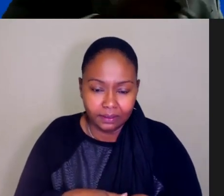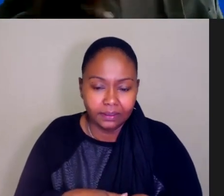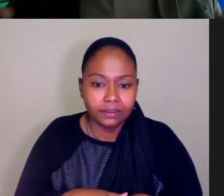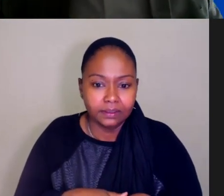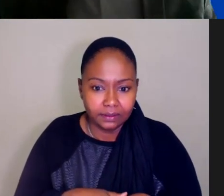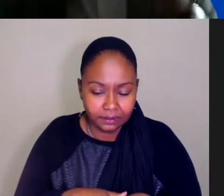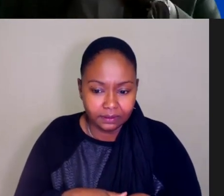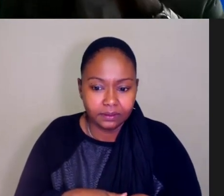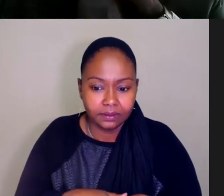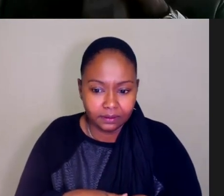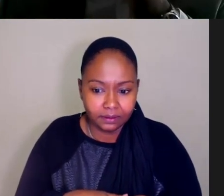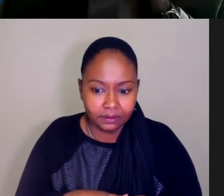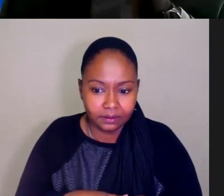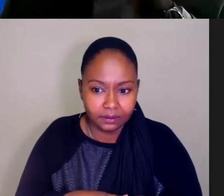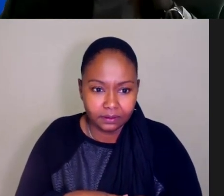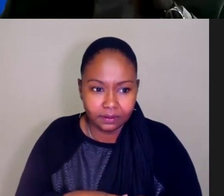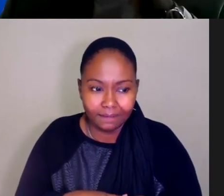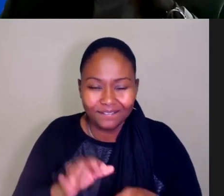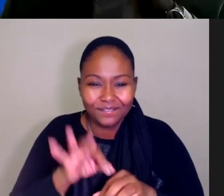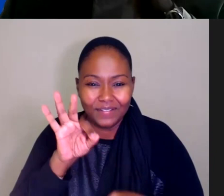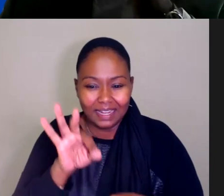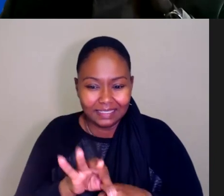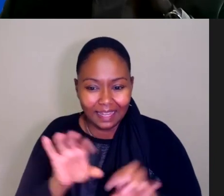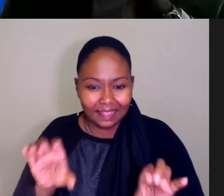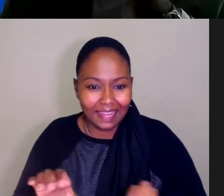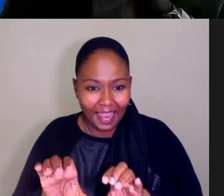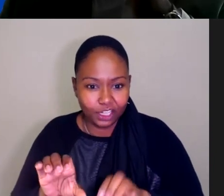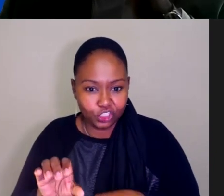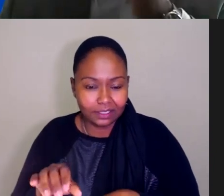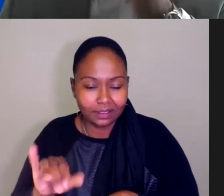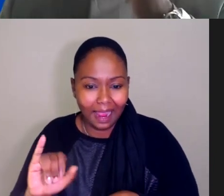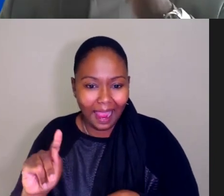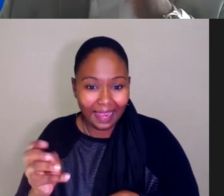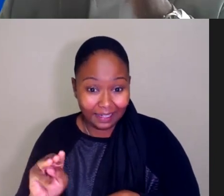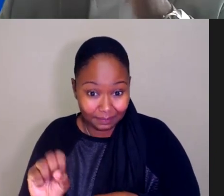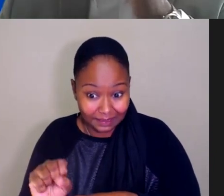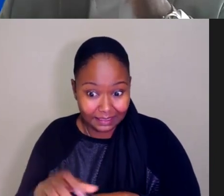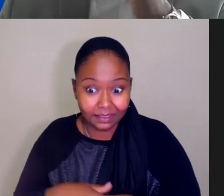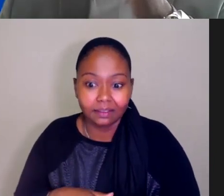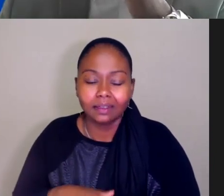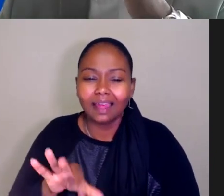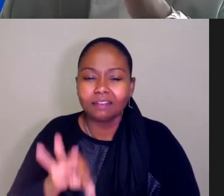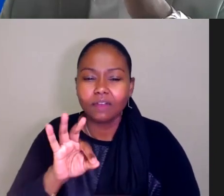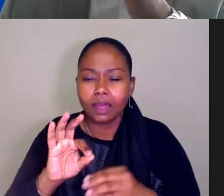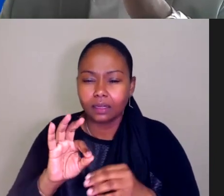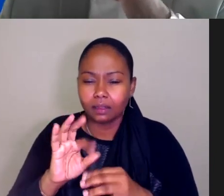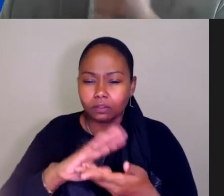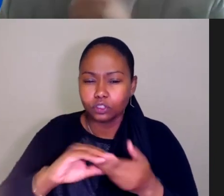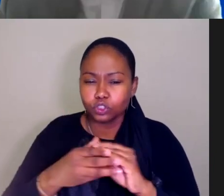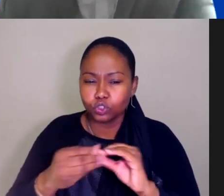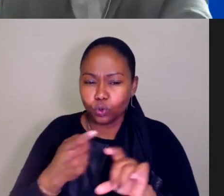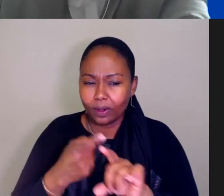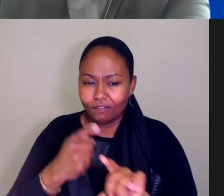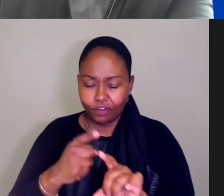finding the action items and finding the story that's in the number? You know, so like you showed